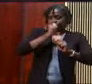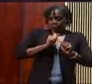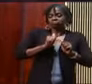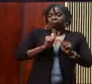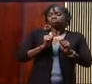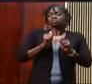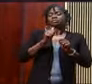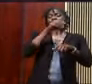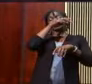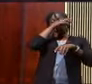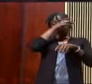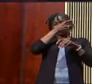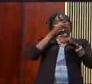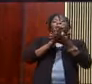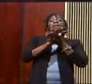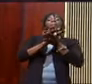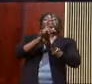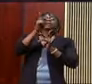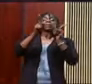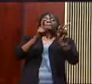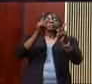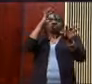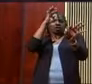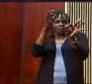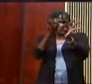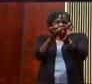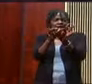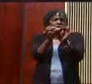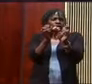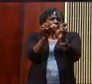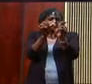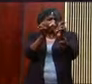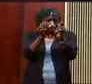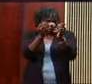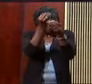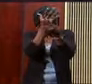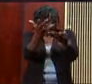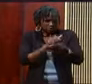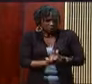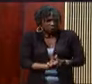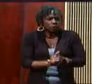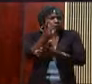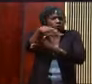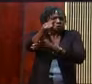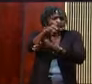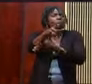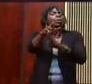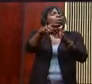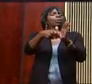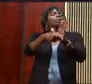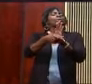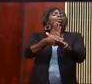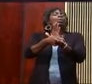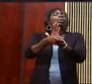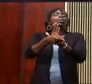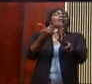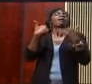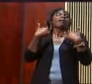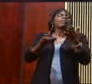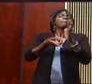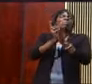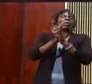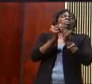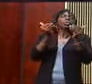as people of faith. And right now, I park there to give you a moment just to praise God that you've got